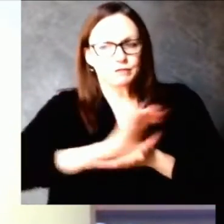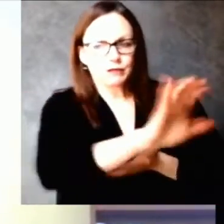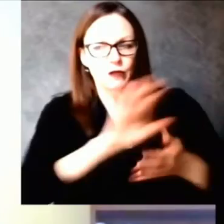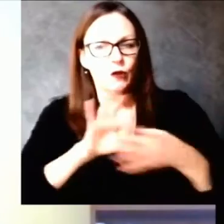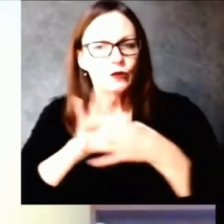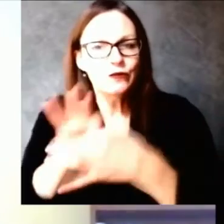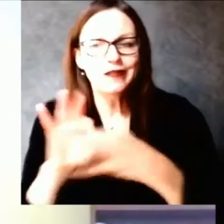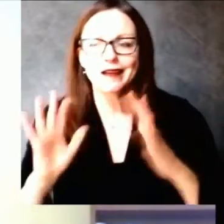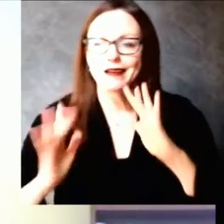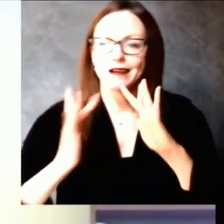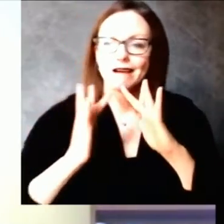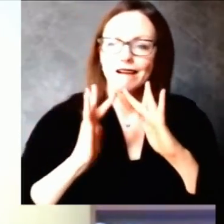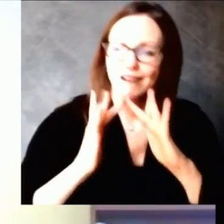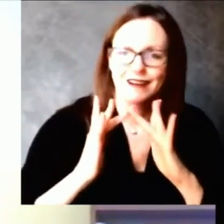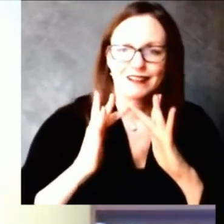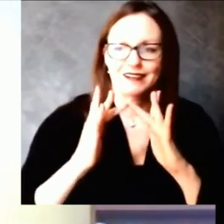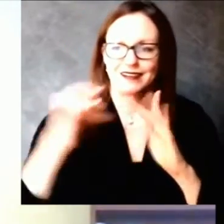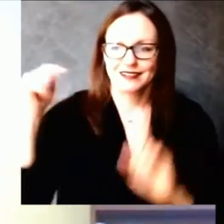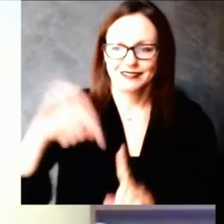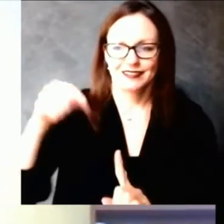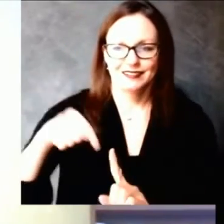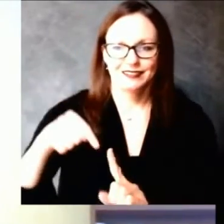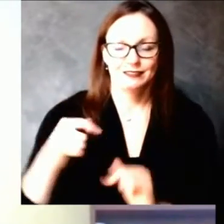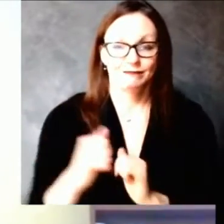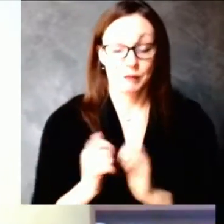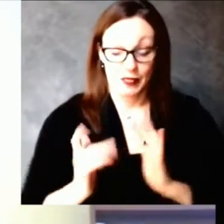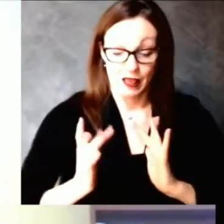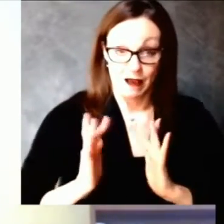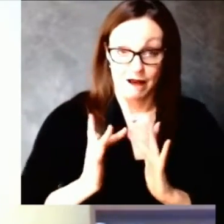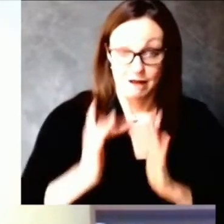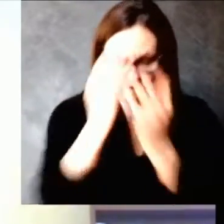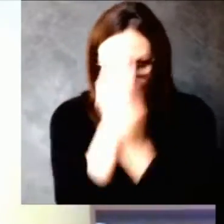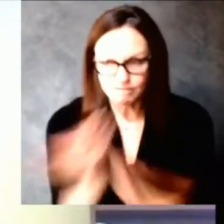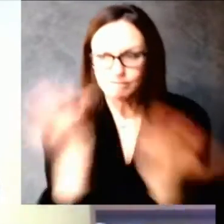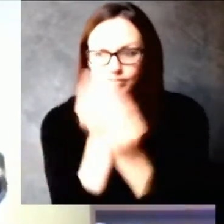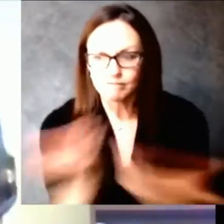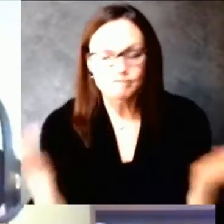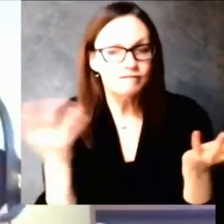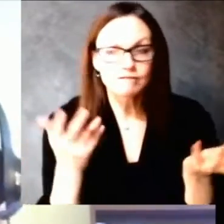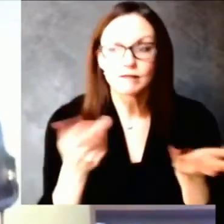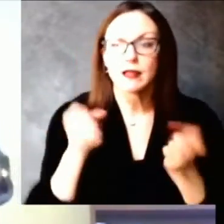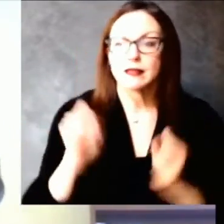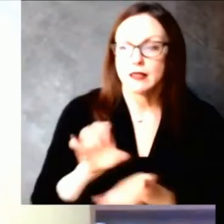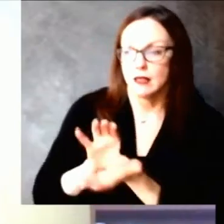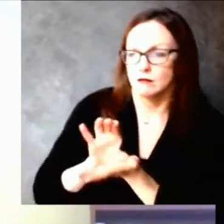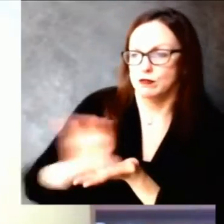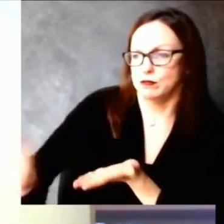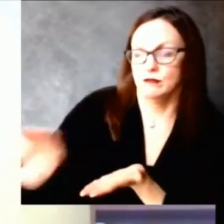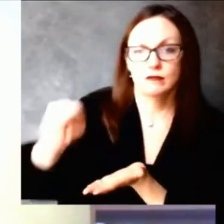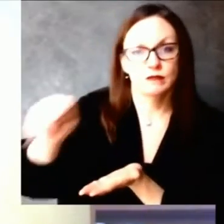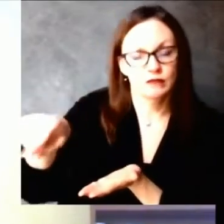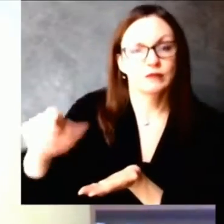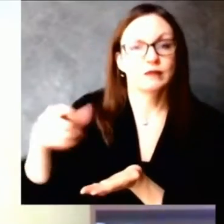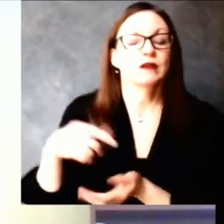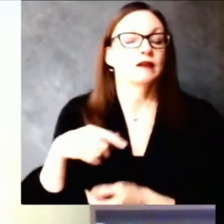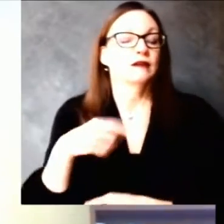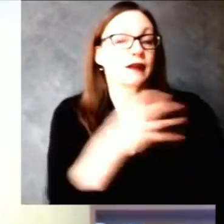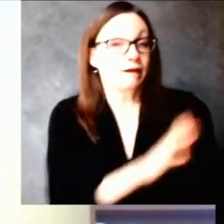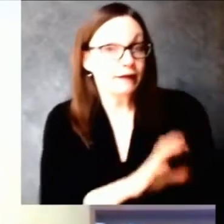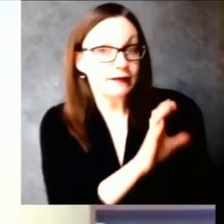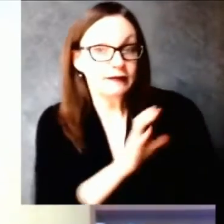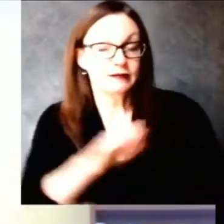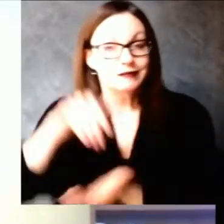and the federal retail pharmacy program. We have a lot of work to do in Wisconsin to achieve equitable